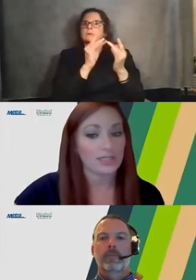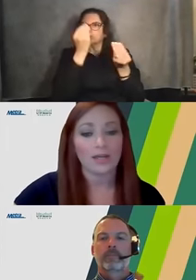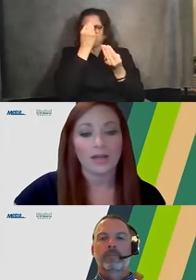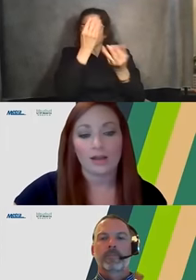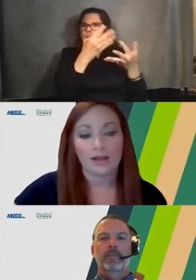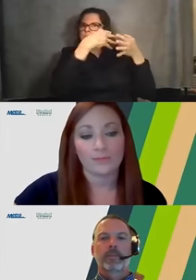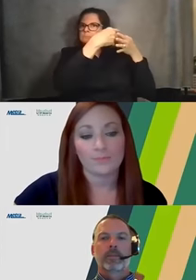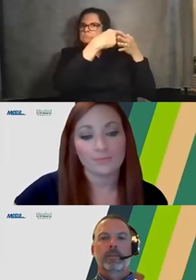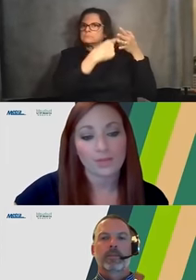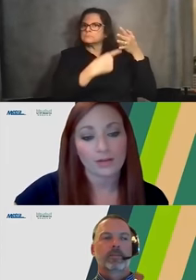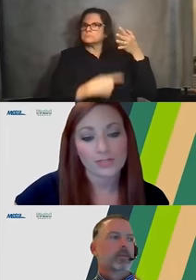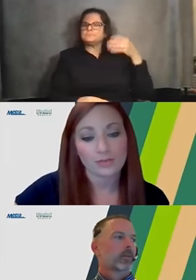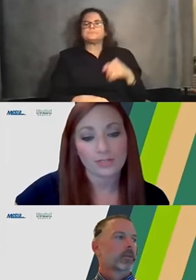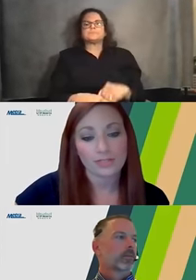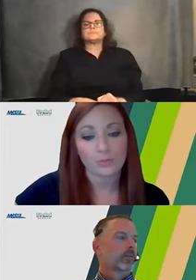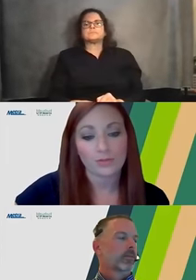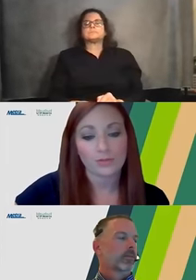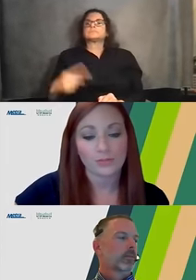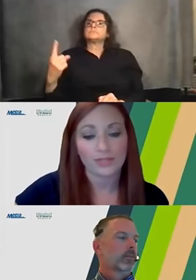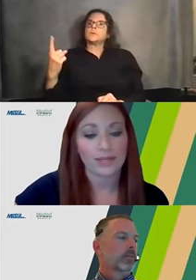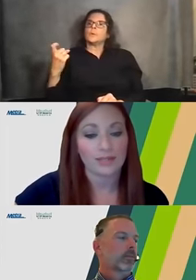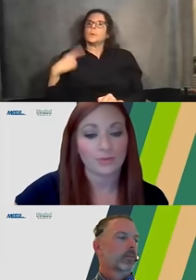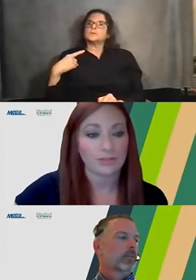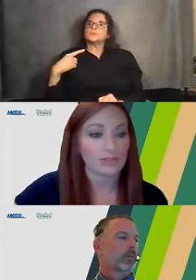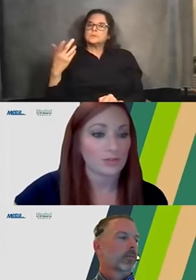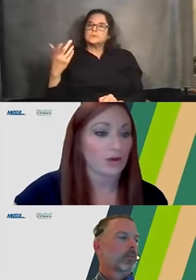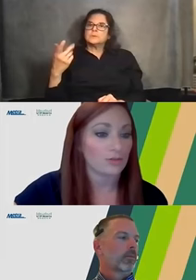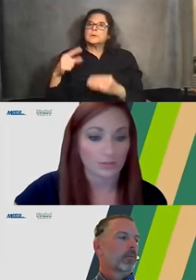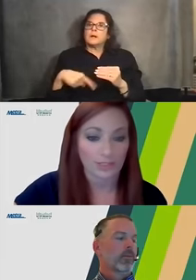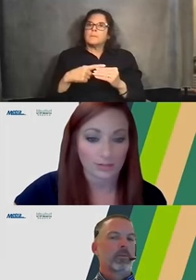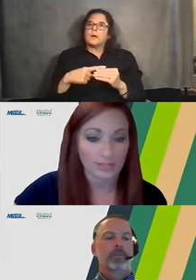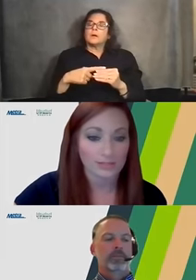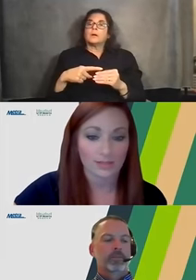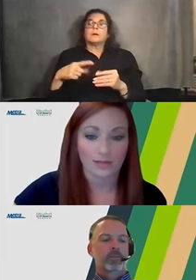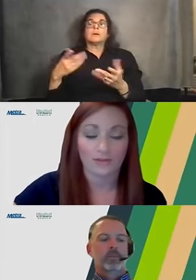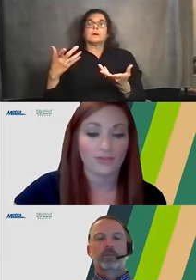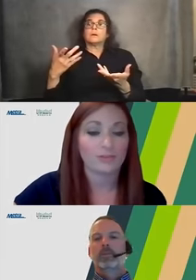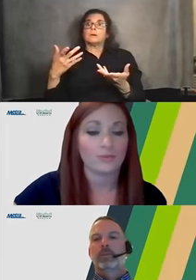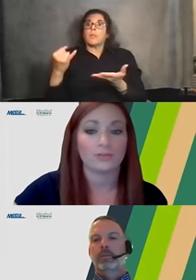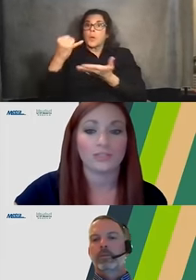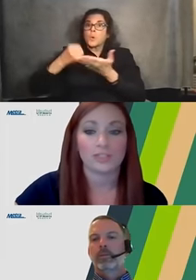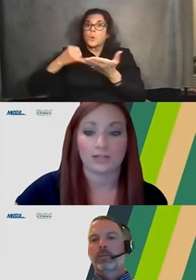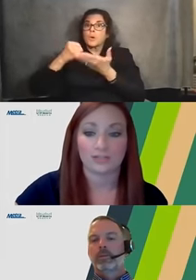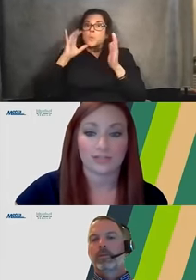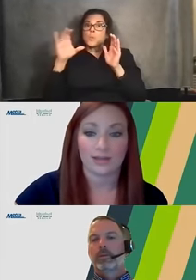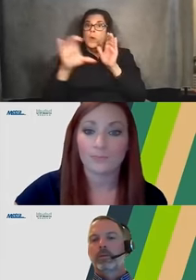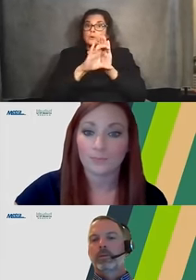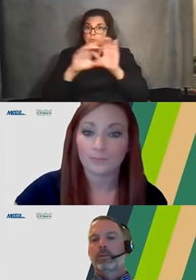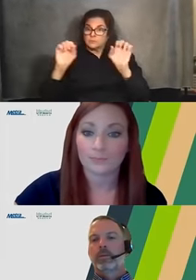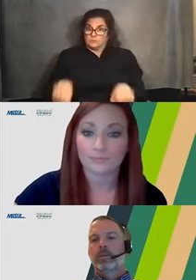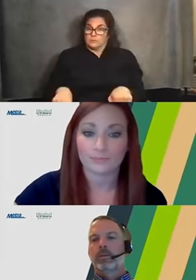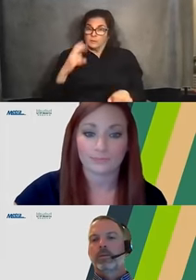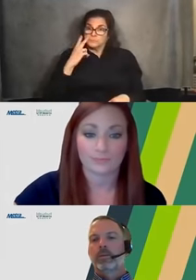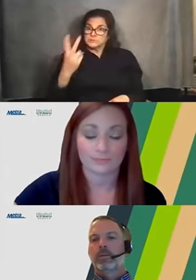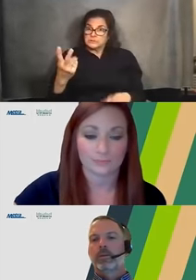do see, um, also is, will there be any renderings or are there renderings, um, available to share just yet?